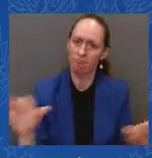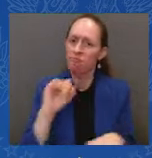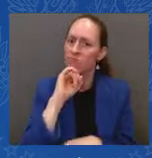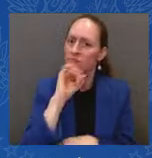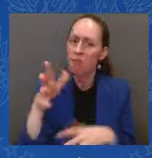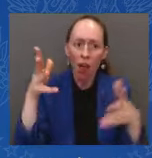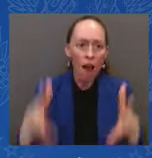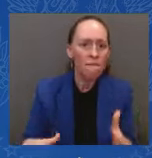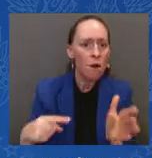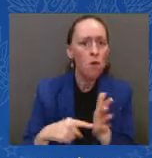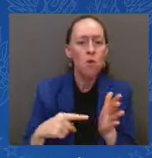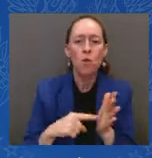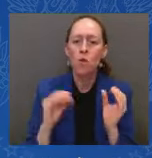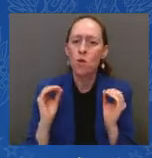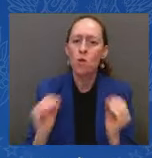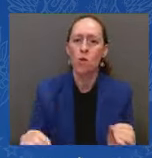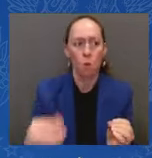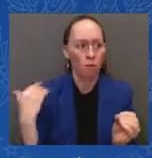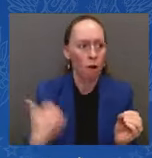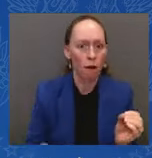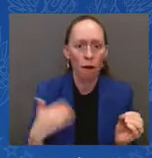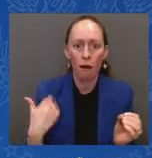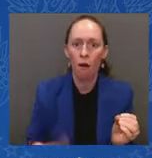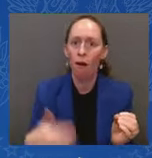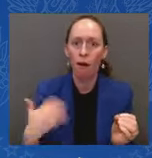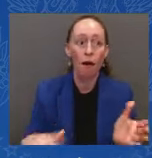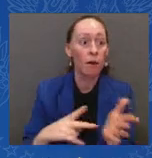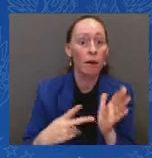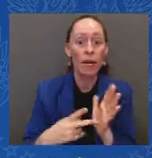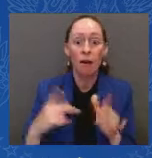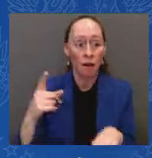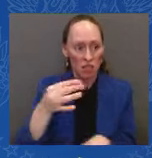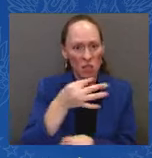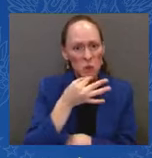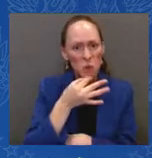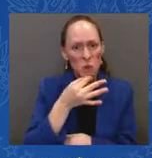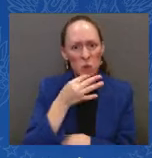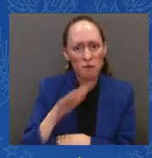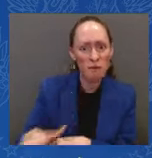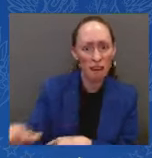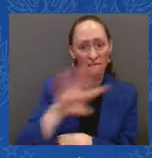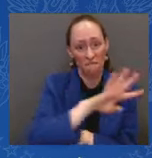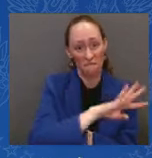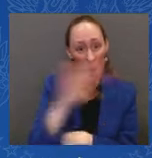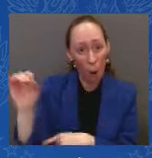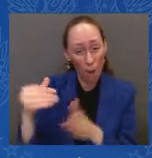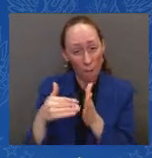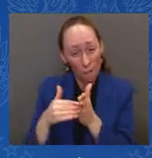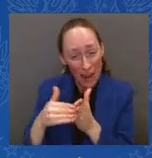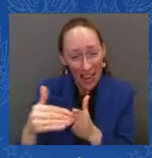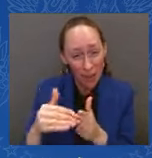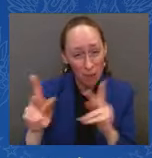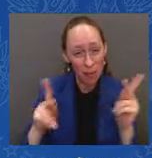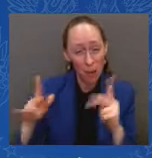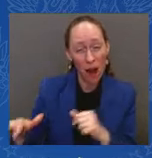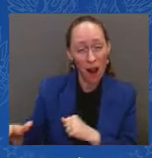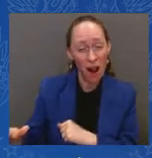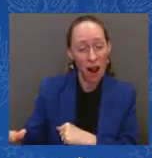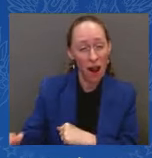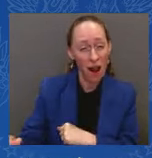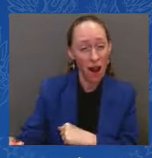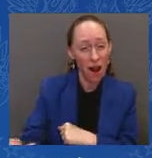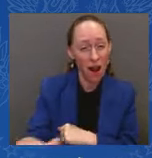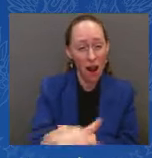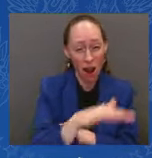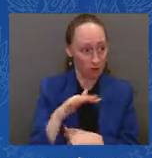real relief from their student debt. The money was literally about to go out the door. But Republicans al- and elect- Republican elected